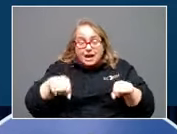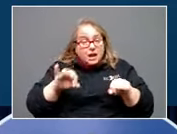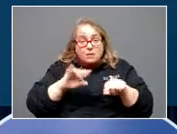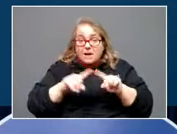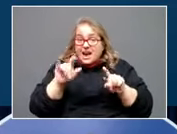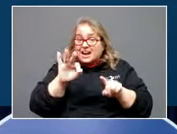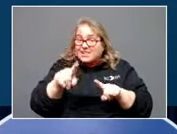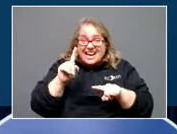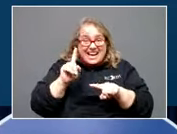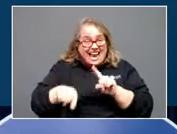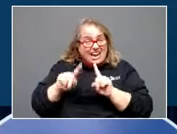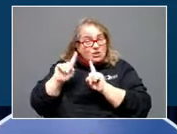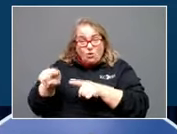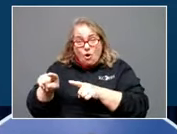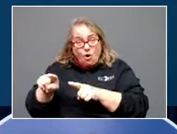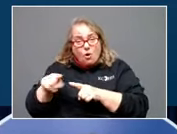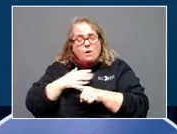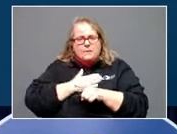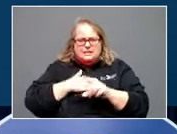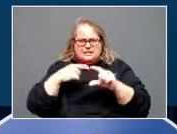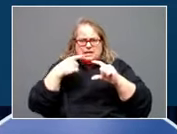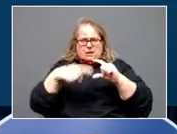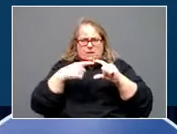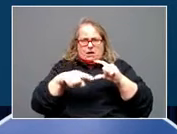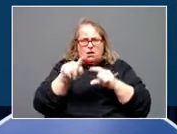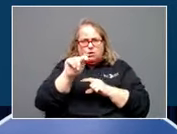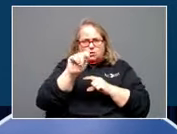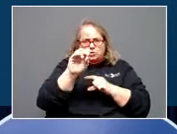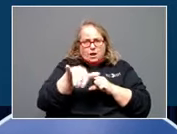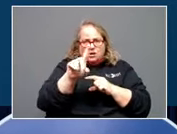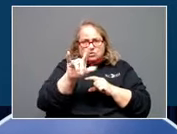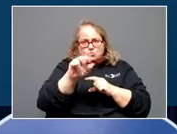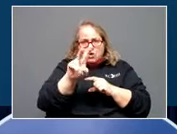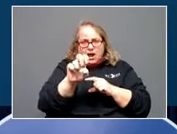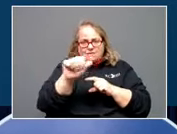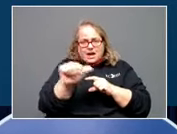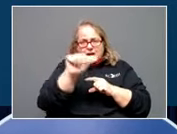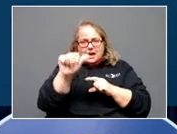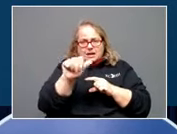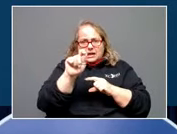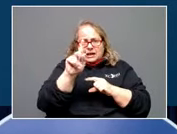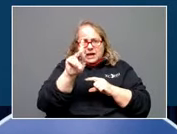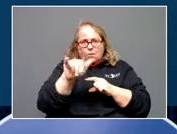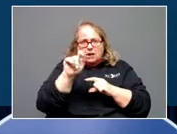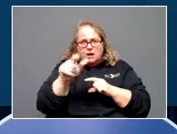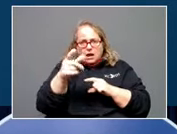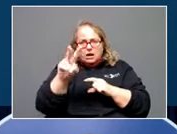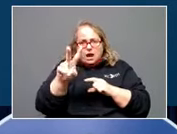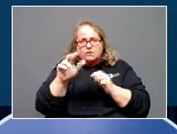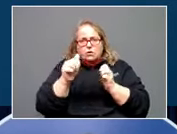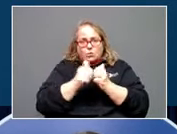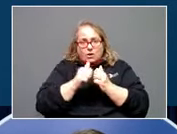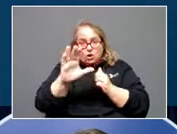storefront site, please email toydrive at ky.gov with your county in the subject line